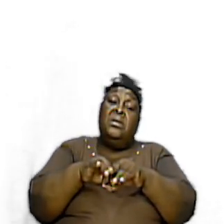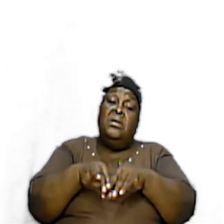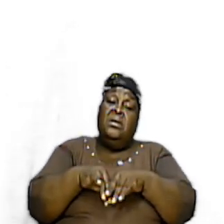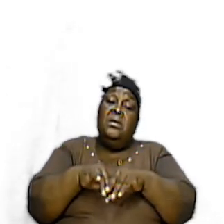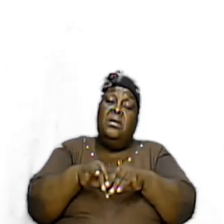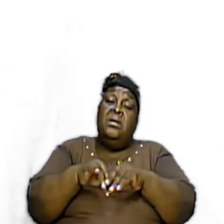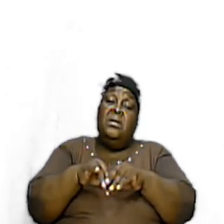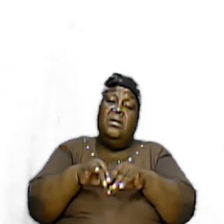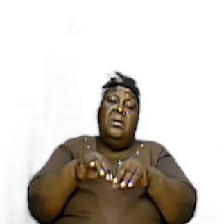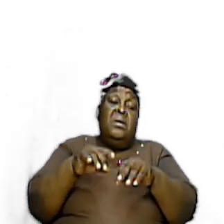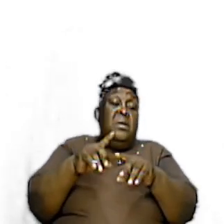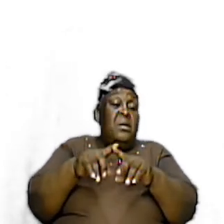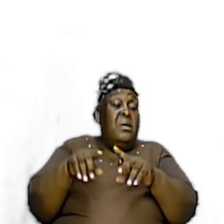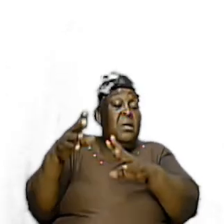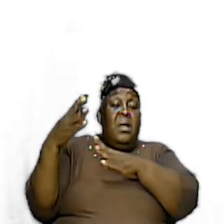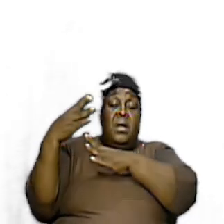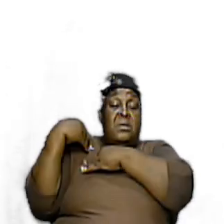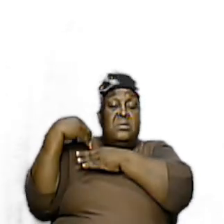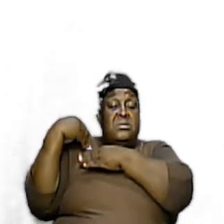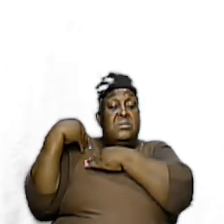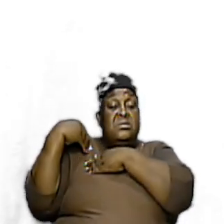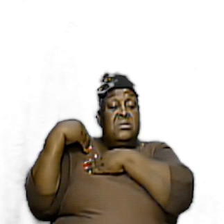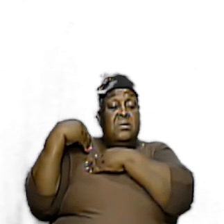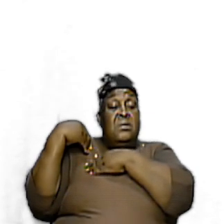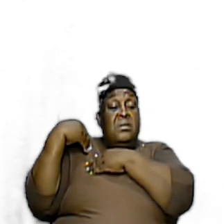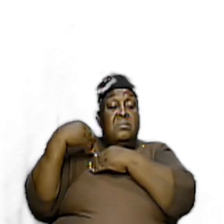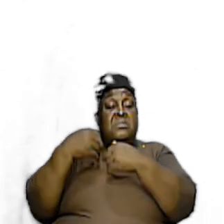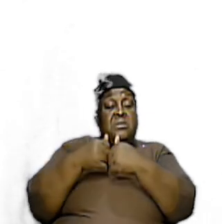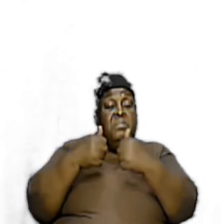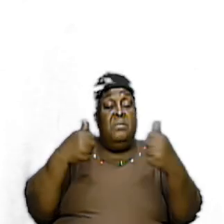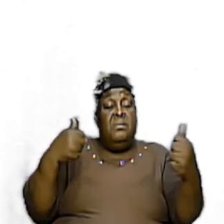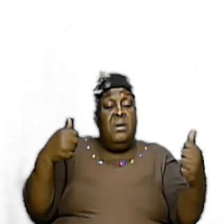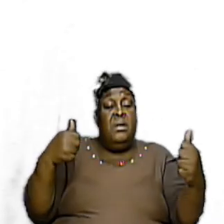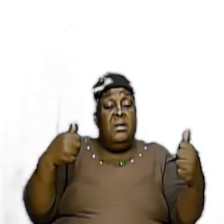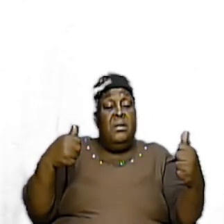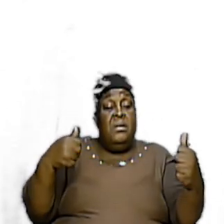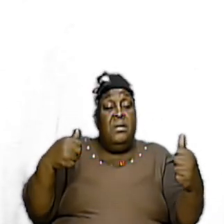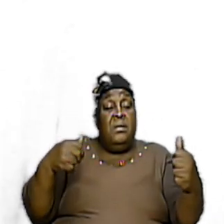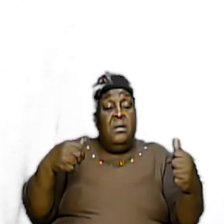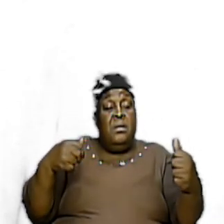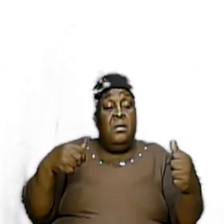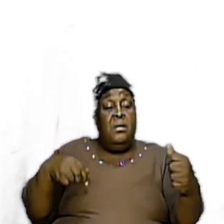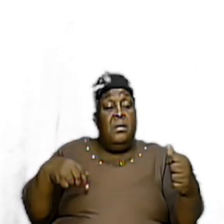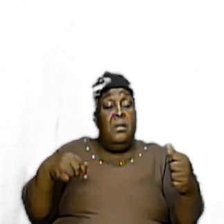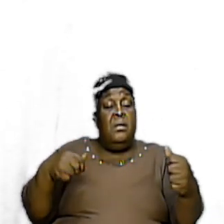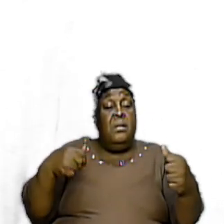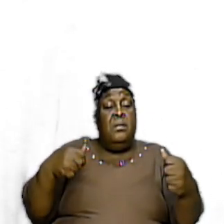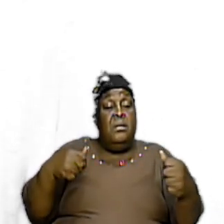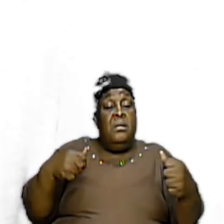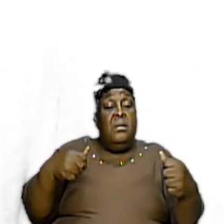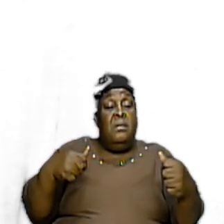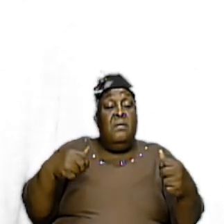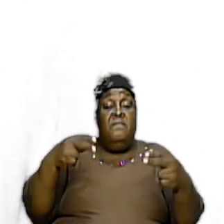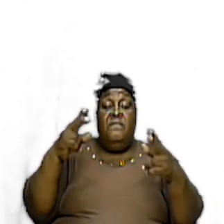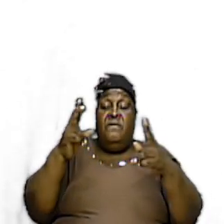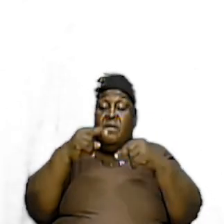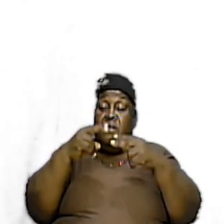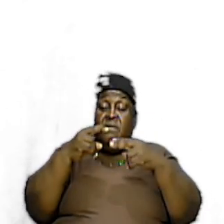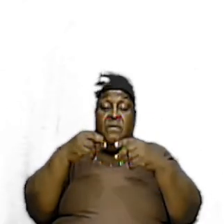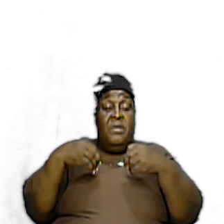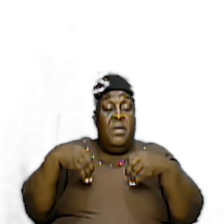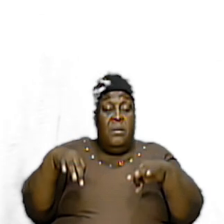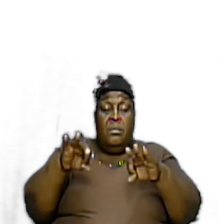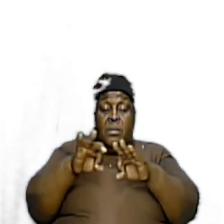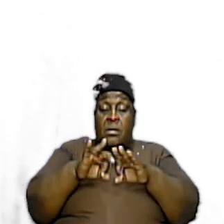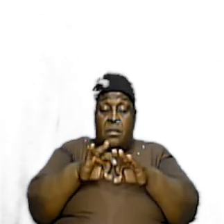Cannot Act Separately From The Body And Survive And so It Is Very Important This